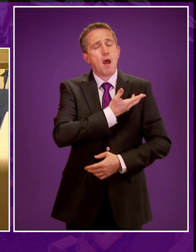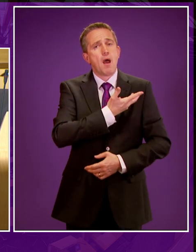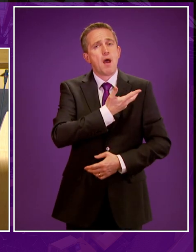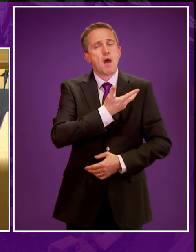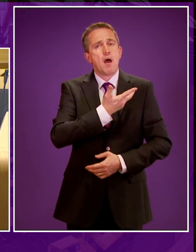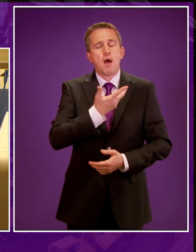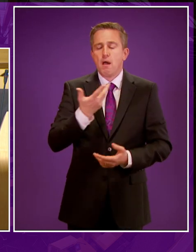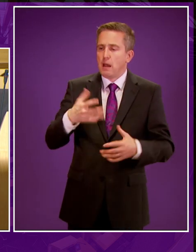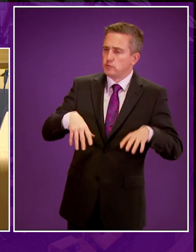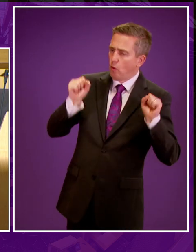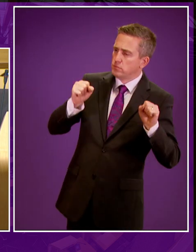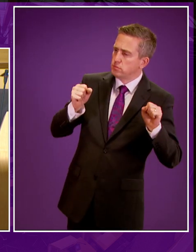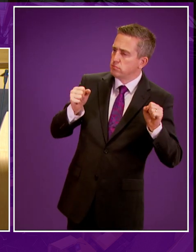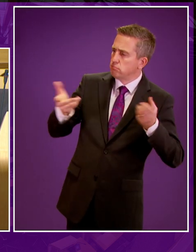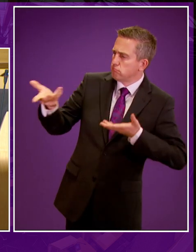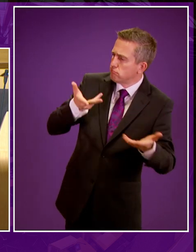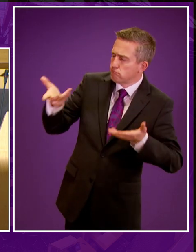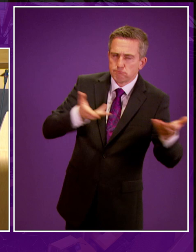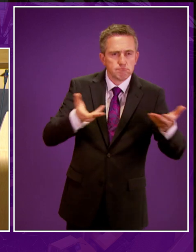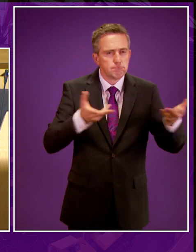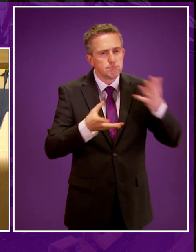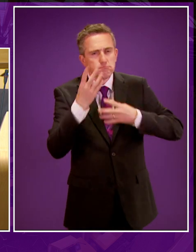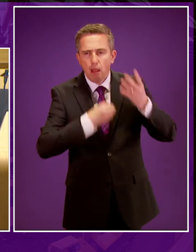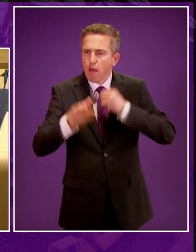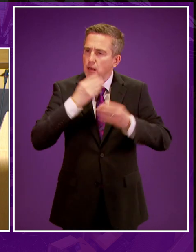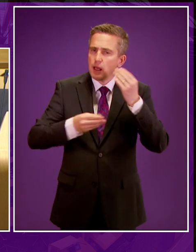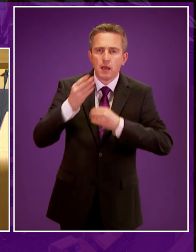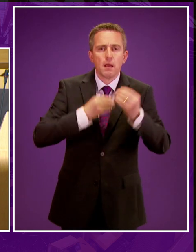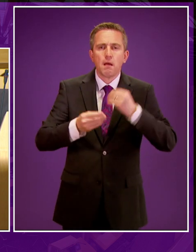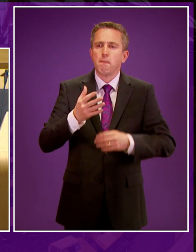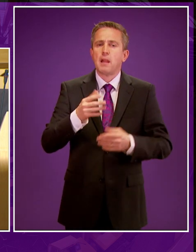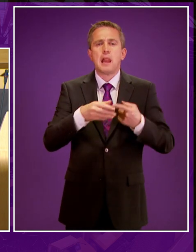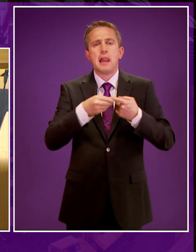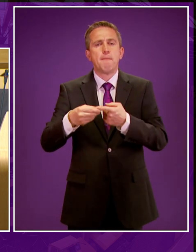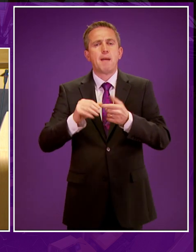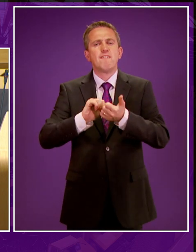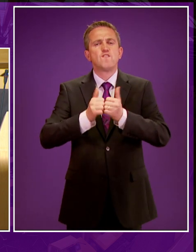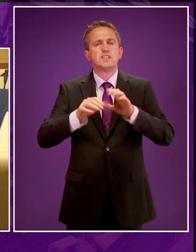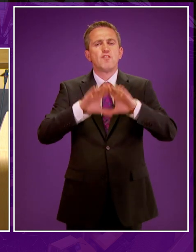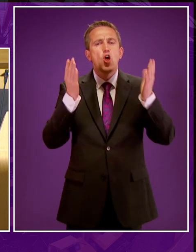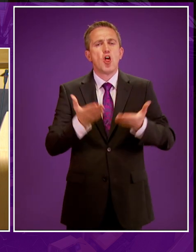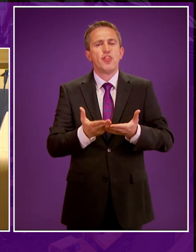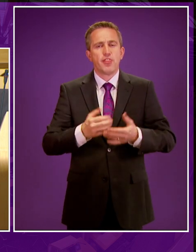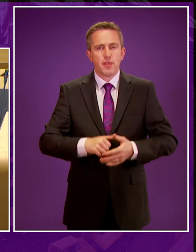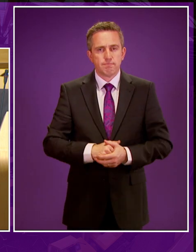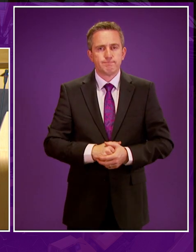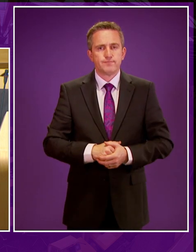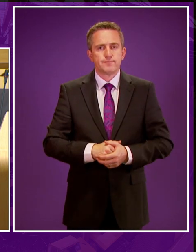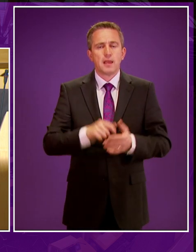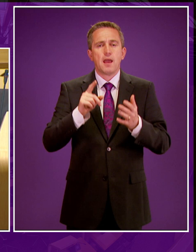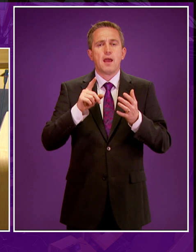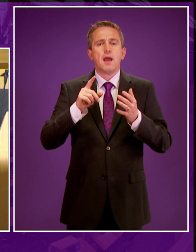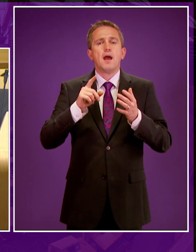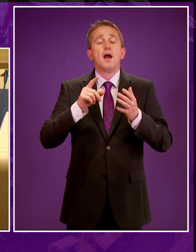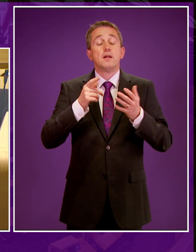issue willing to engage, and the campaigns were in their infancy, led at a national level by Friends of the Earth. The briefing from the RSE